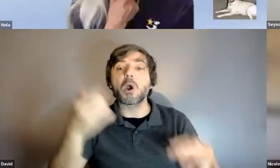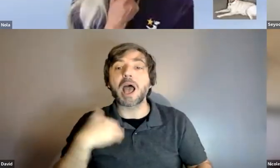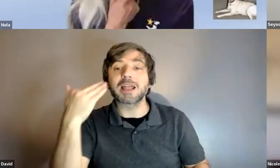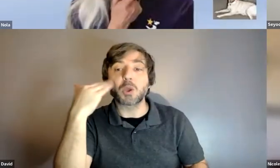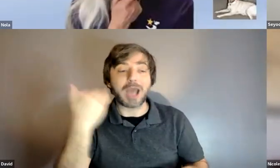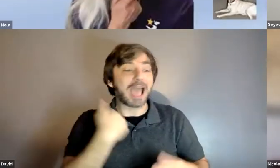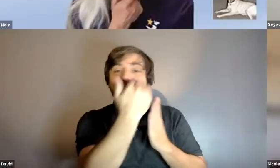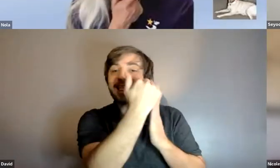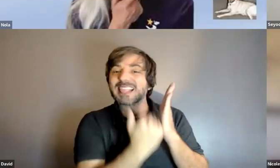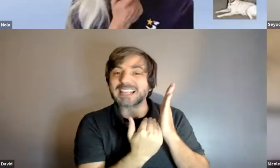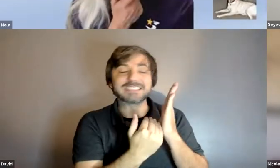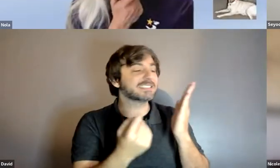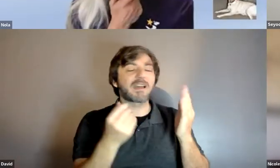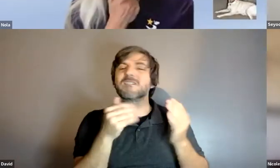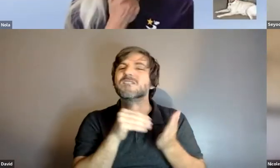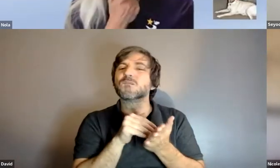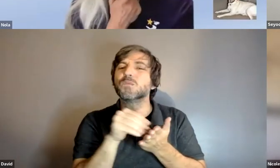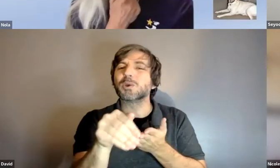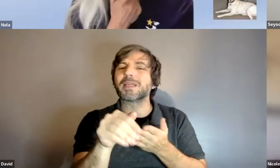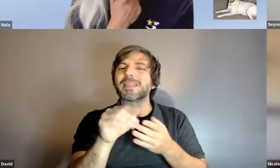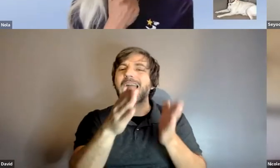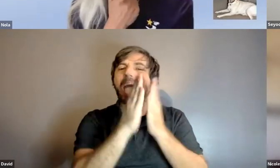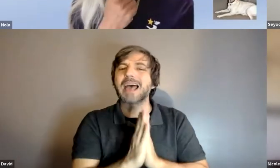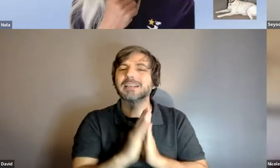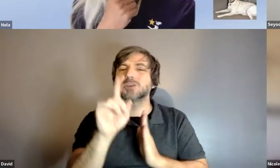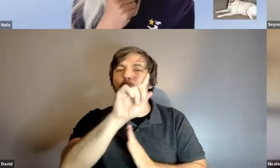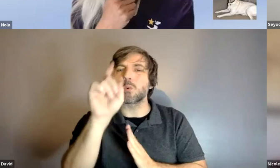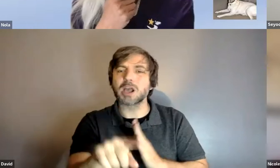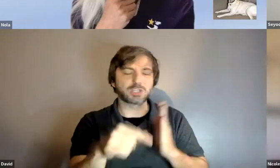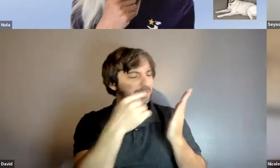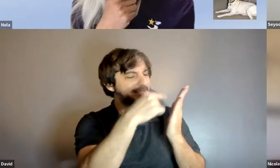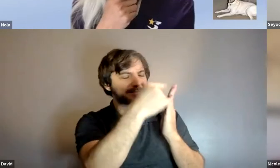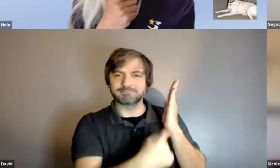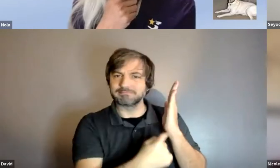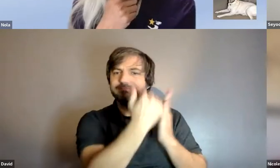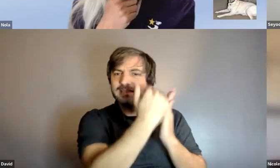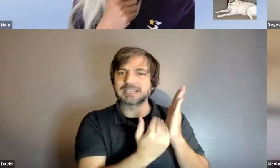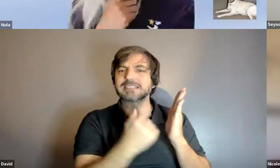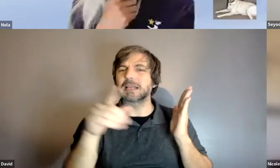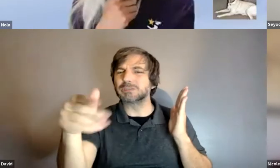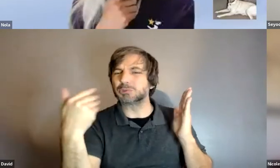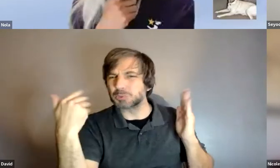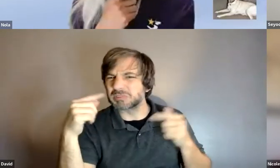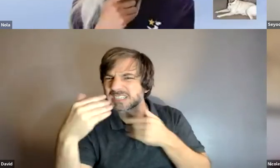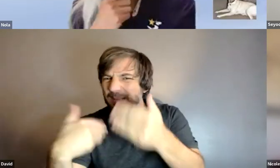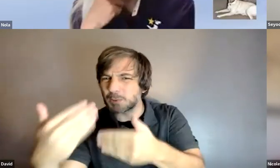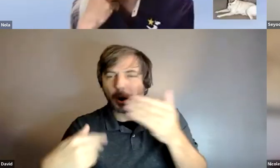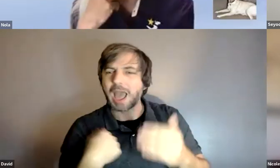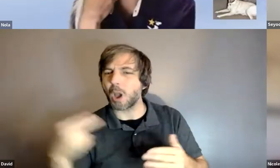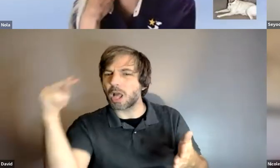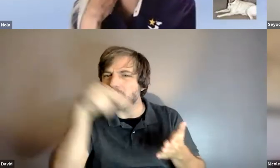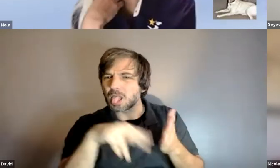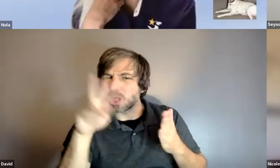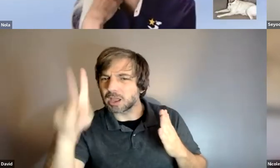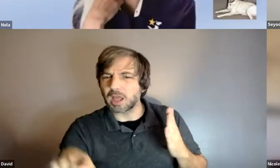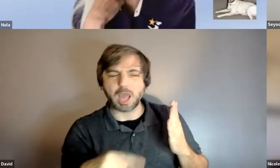here it was a frequently asked question so as we keep going i will i will look that one up because i have a and